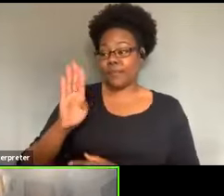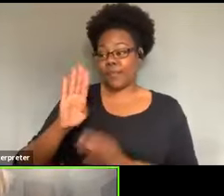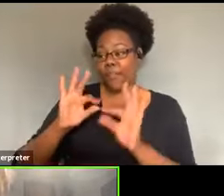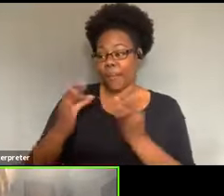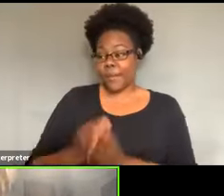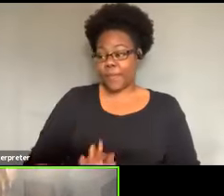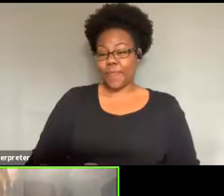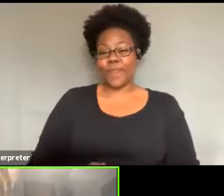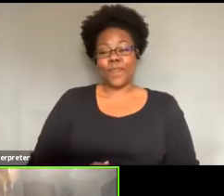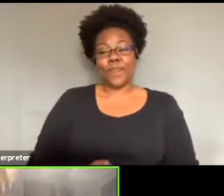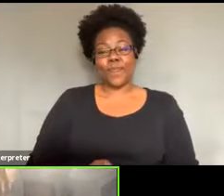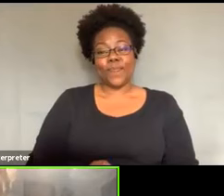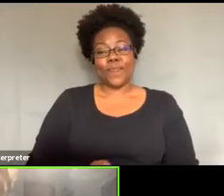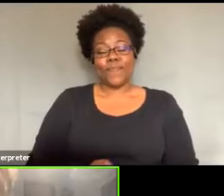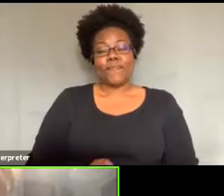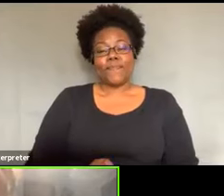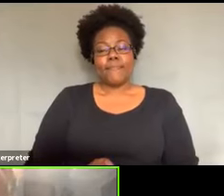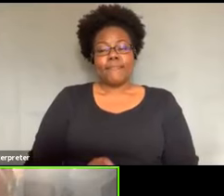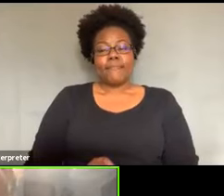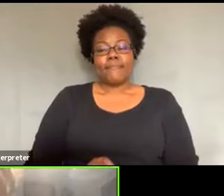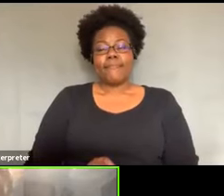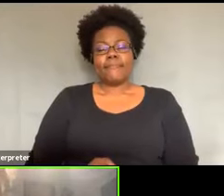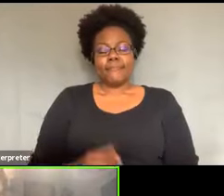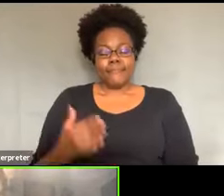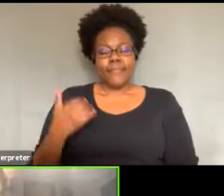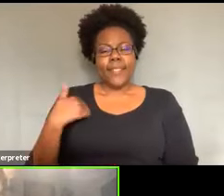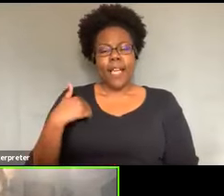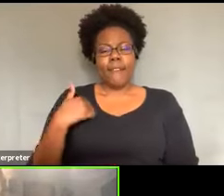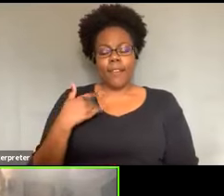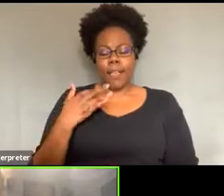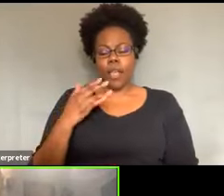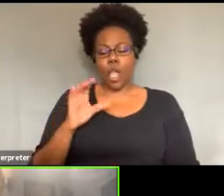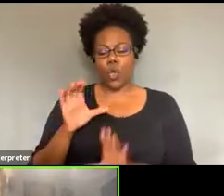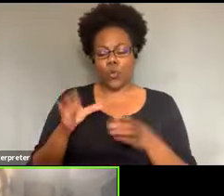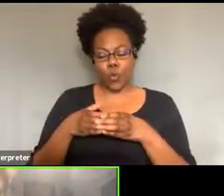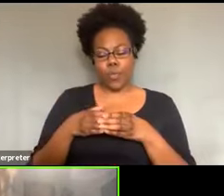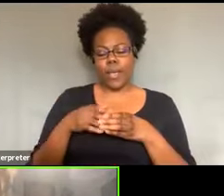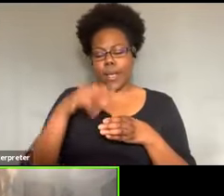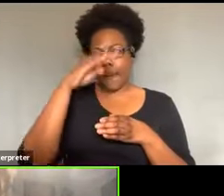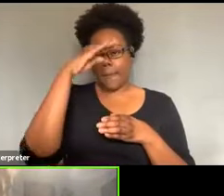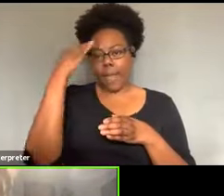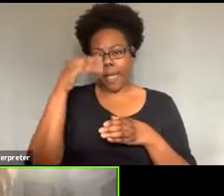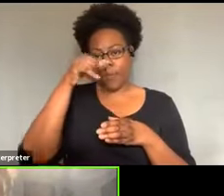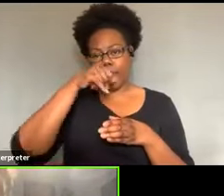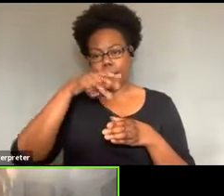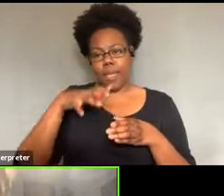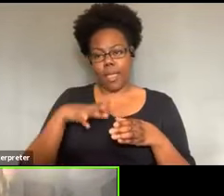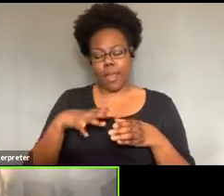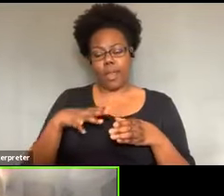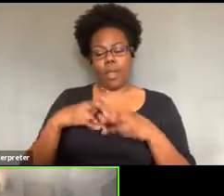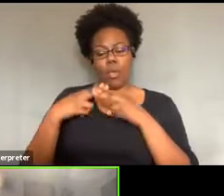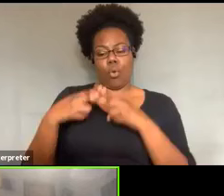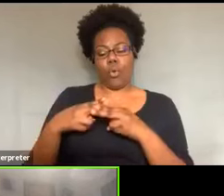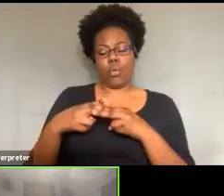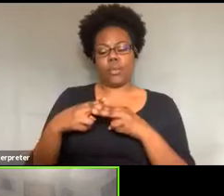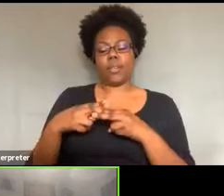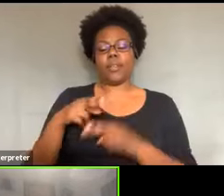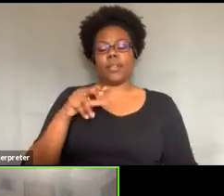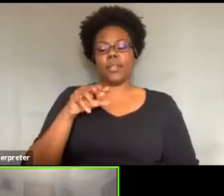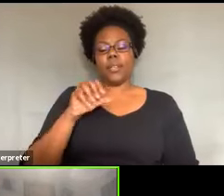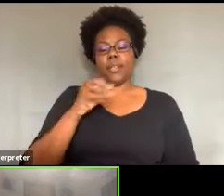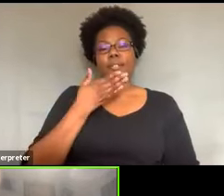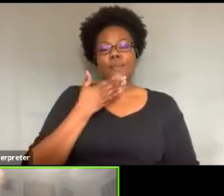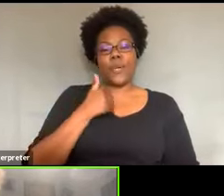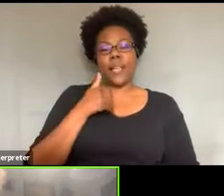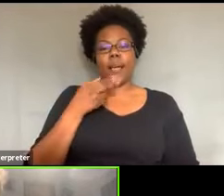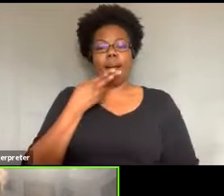There's a group of, acapella group of black women called sweet honey in the rock. Yes. And, uh, uh, they